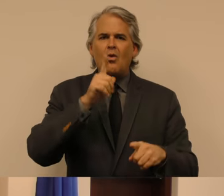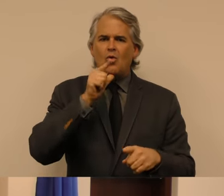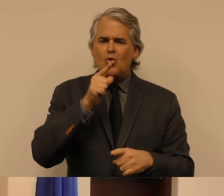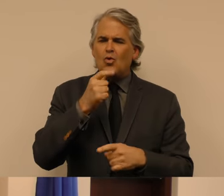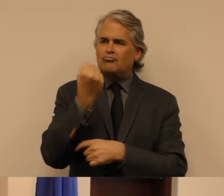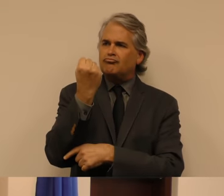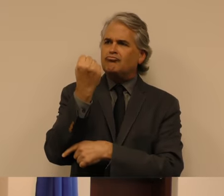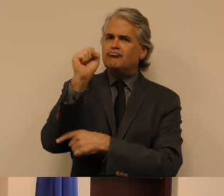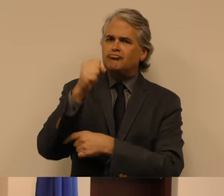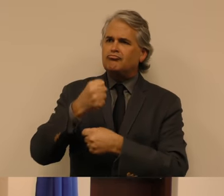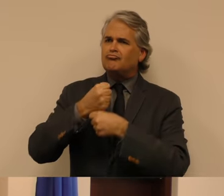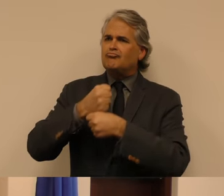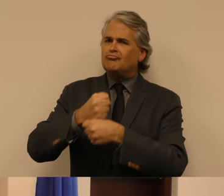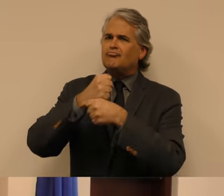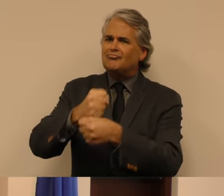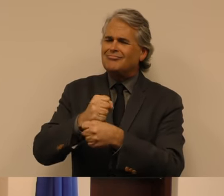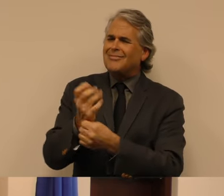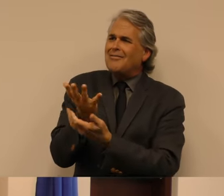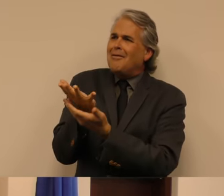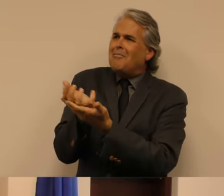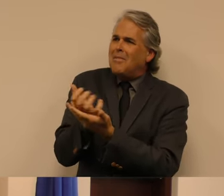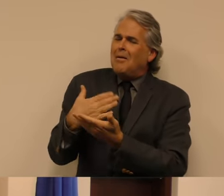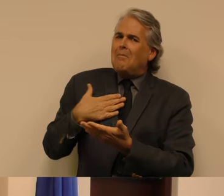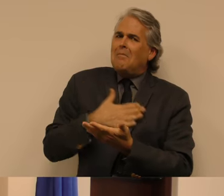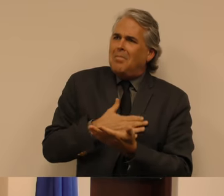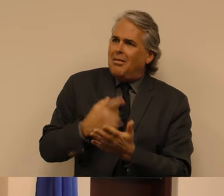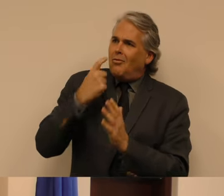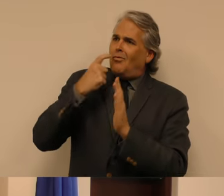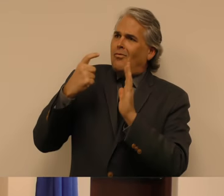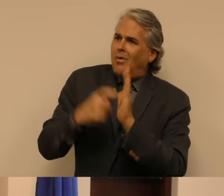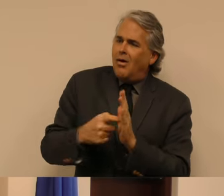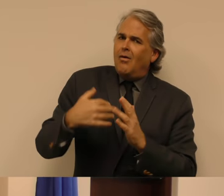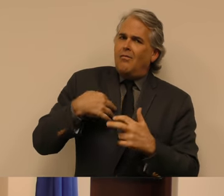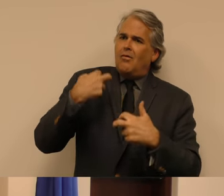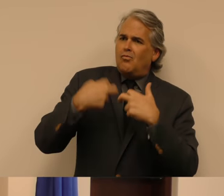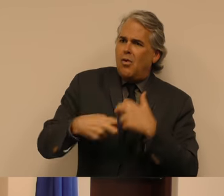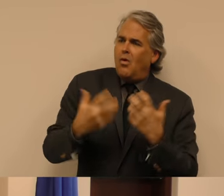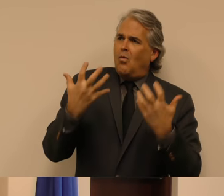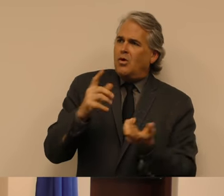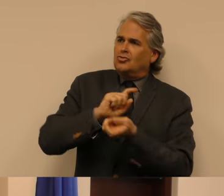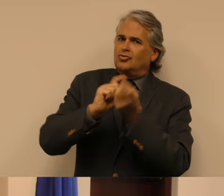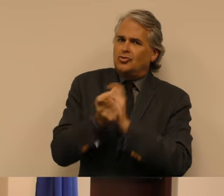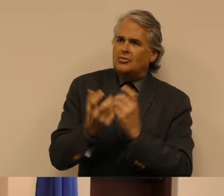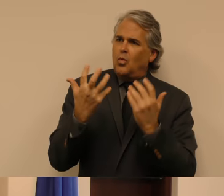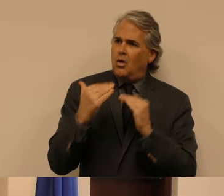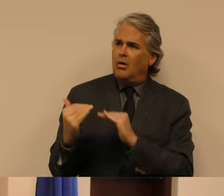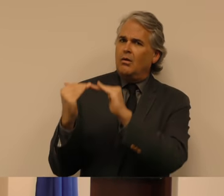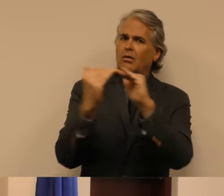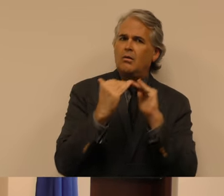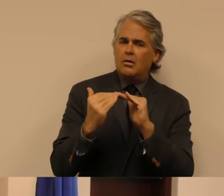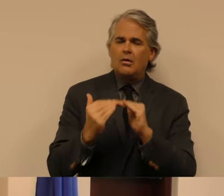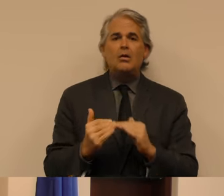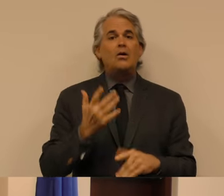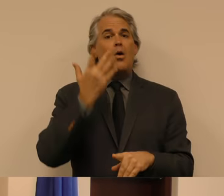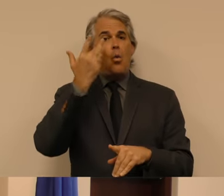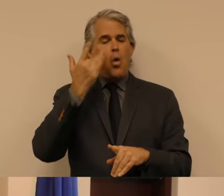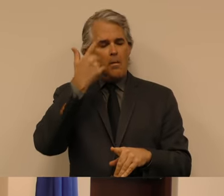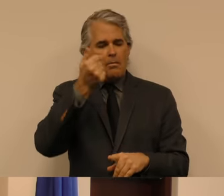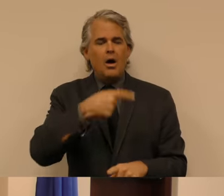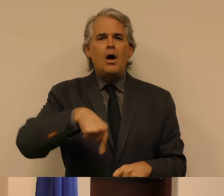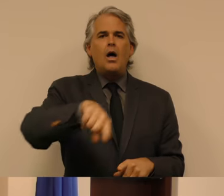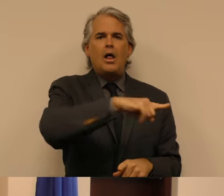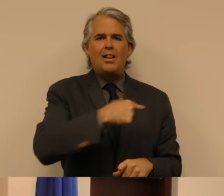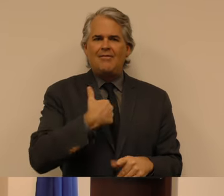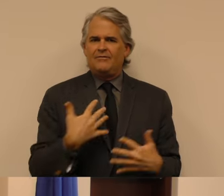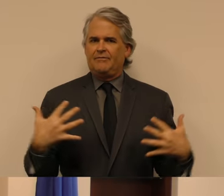begging for acknowledgement, change, and justice. Because they live with the additional fear that what should